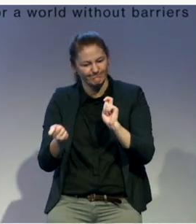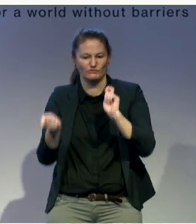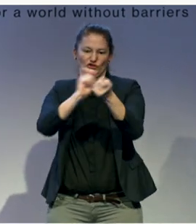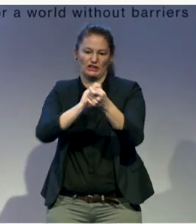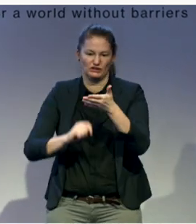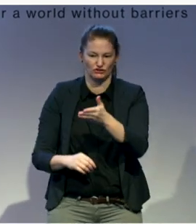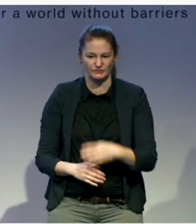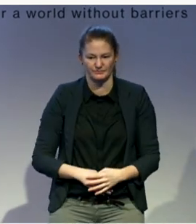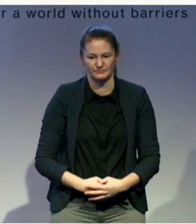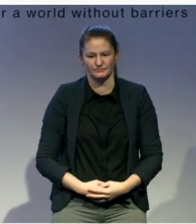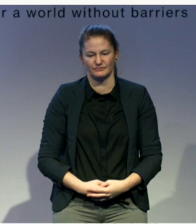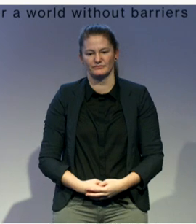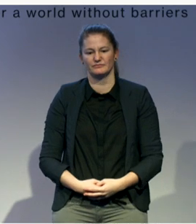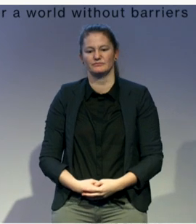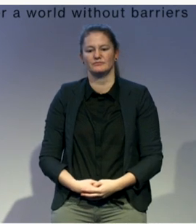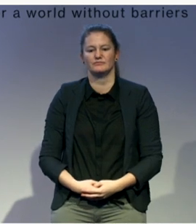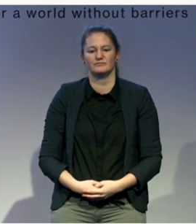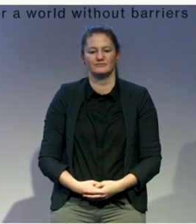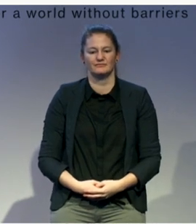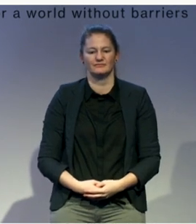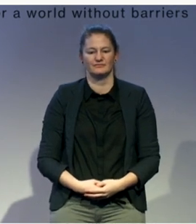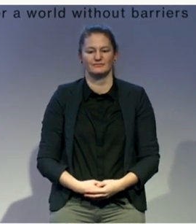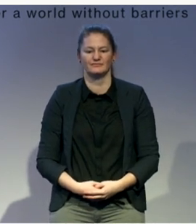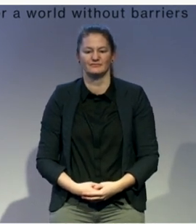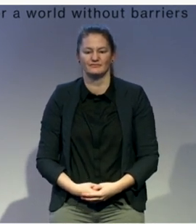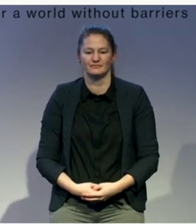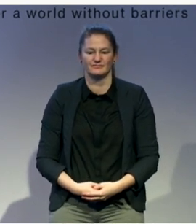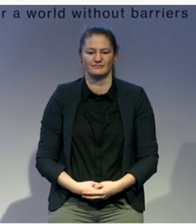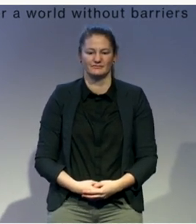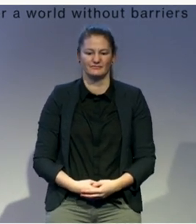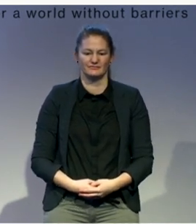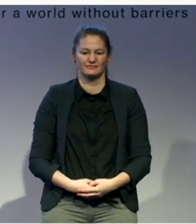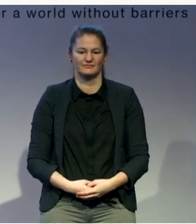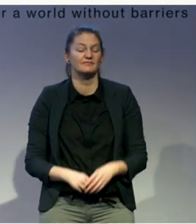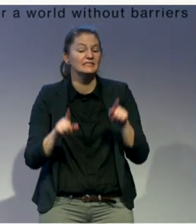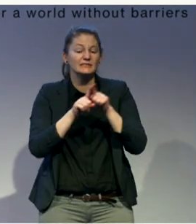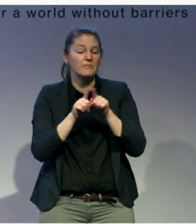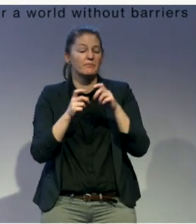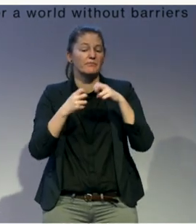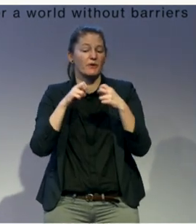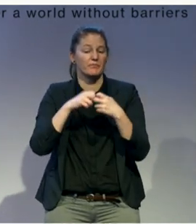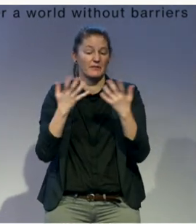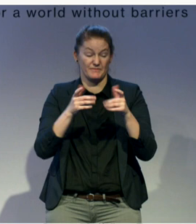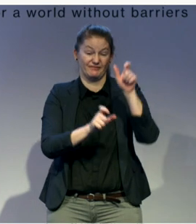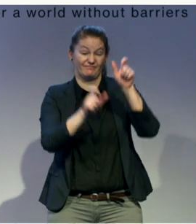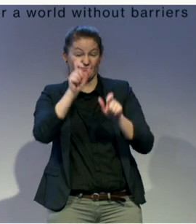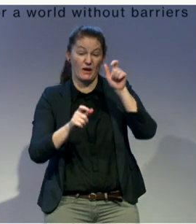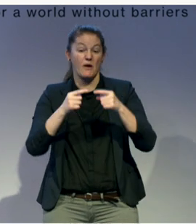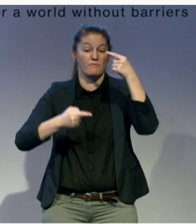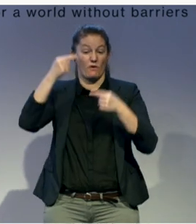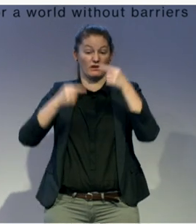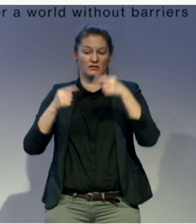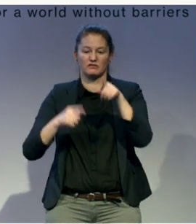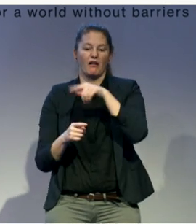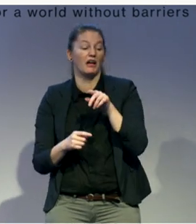think, the ignorance among the policymakers. It's one of the biggest challenges that